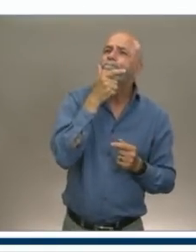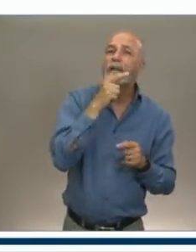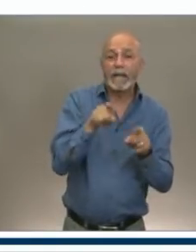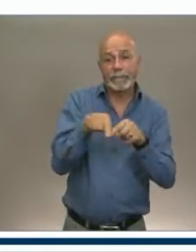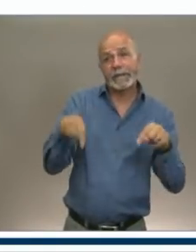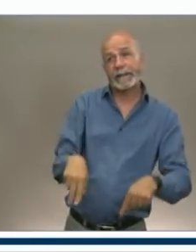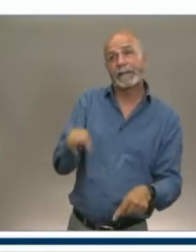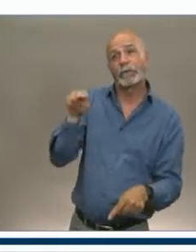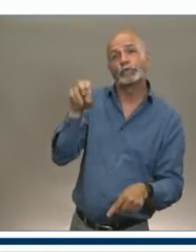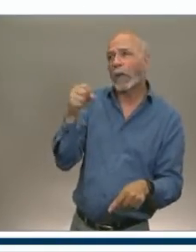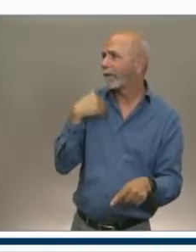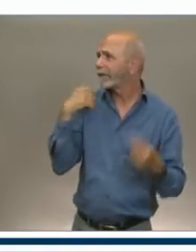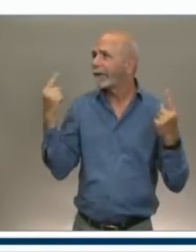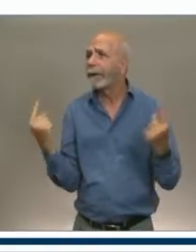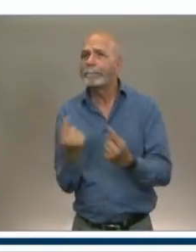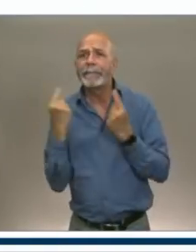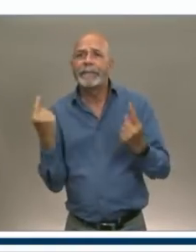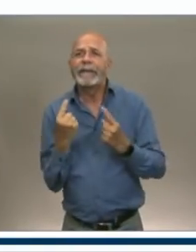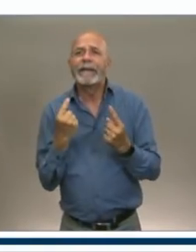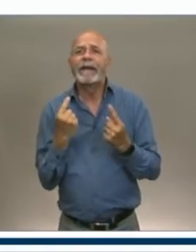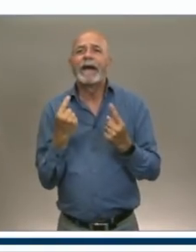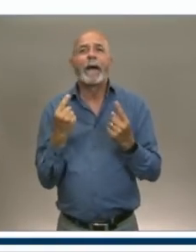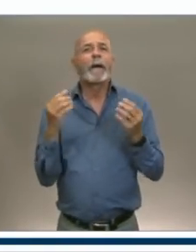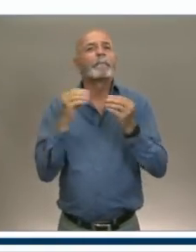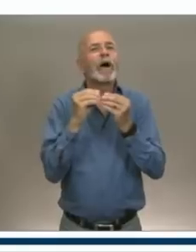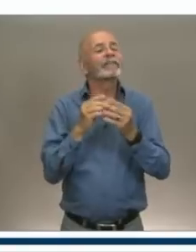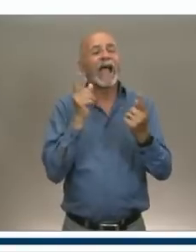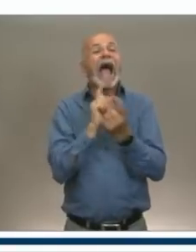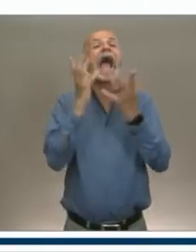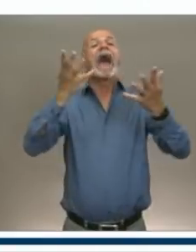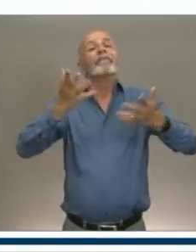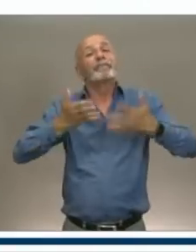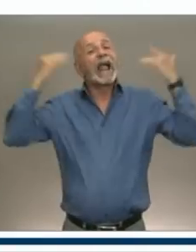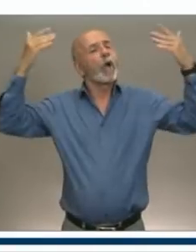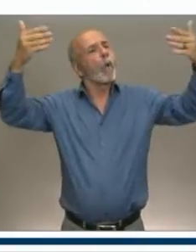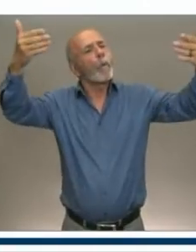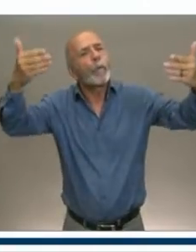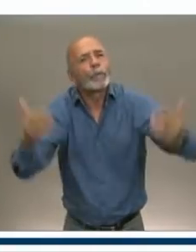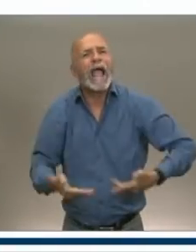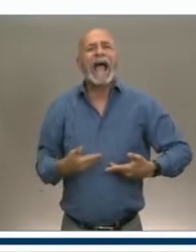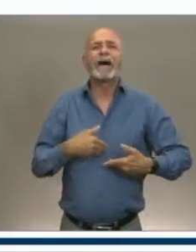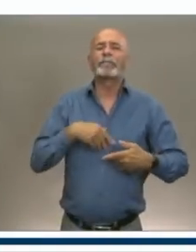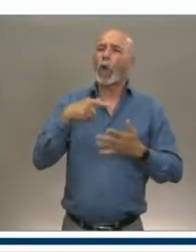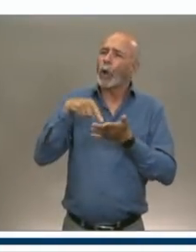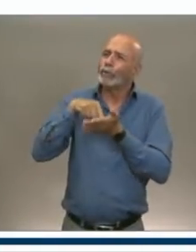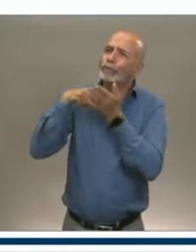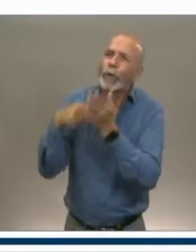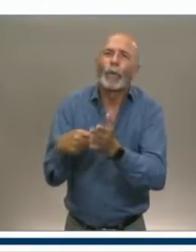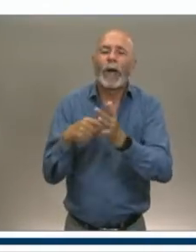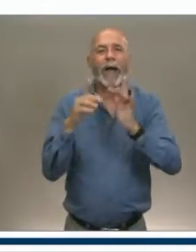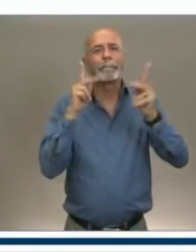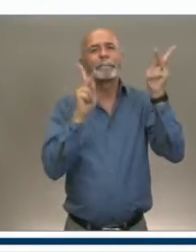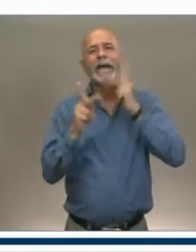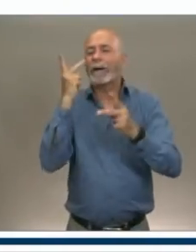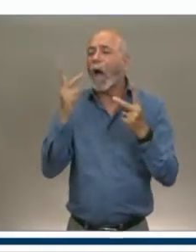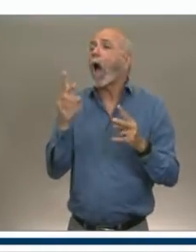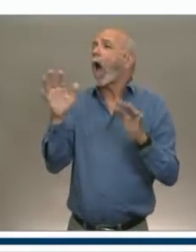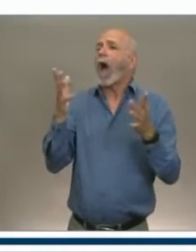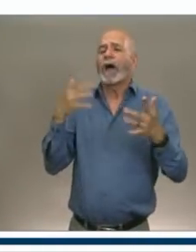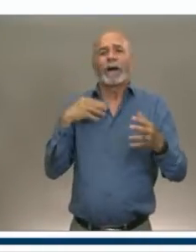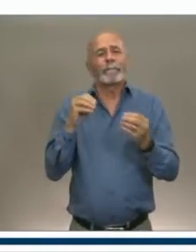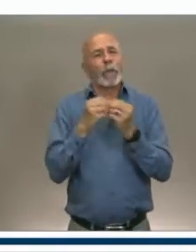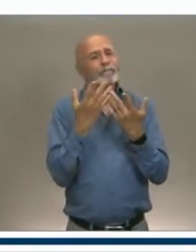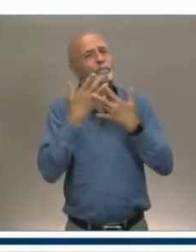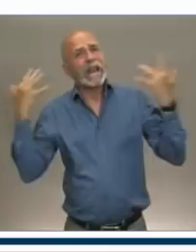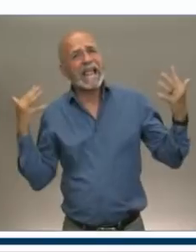offer our world-class hospitality and help the tourism industry as visitors return. The Rediscover Nova